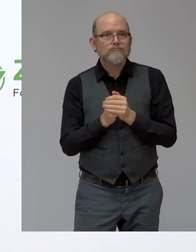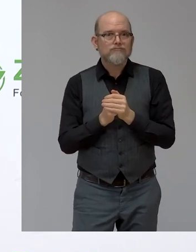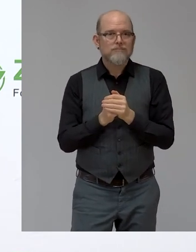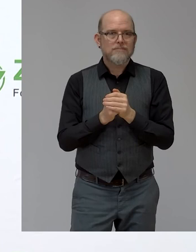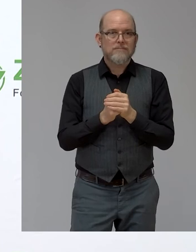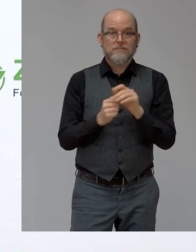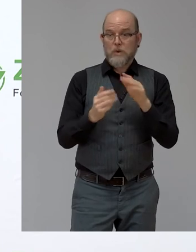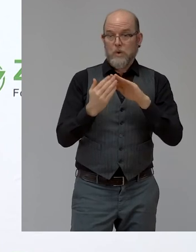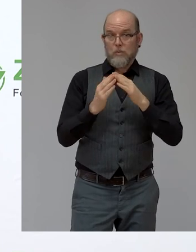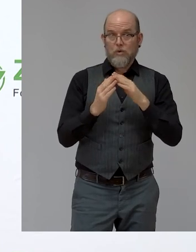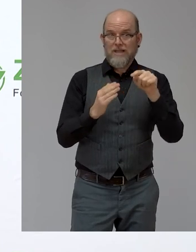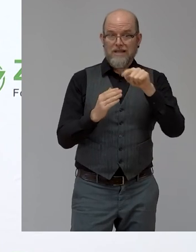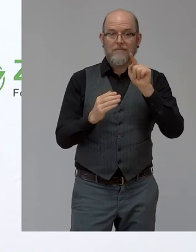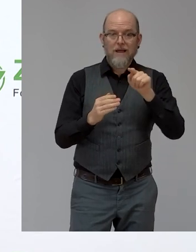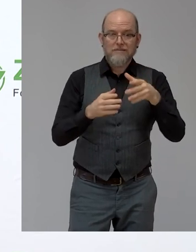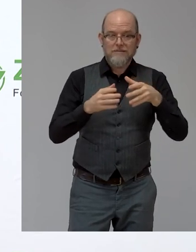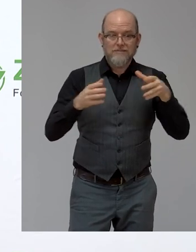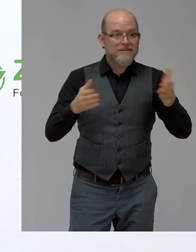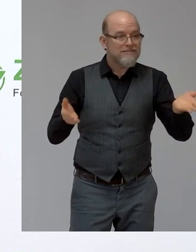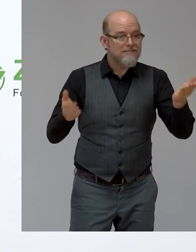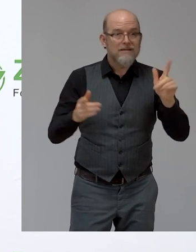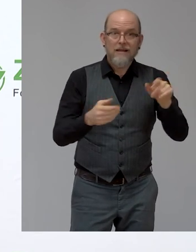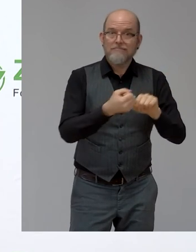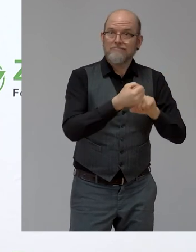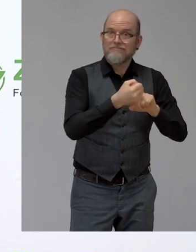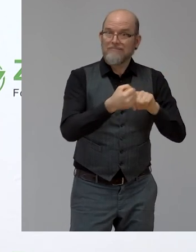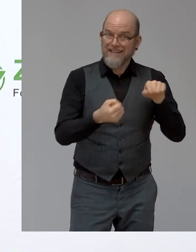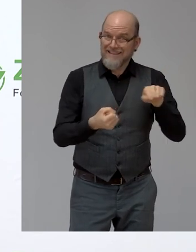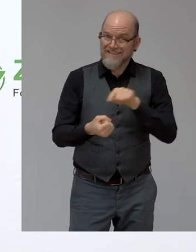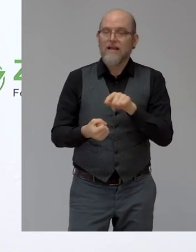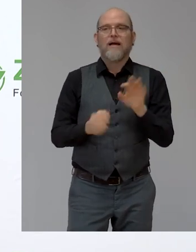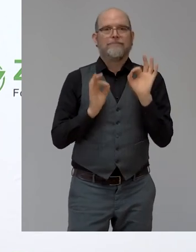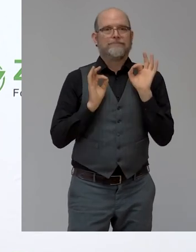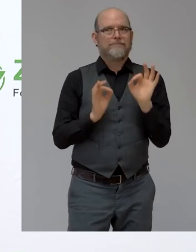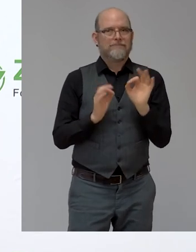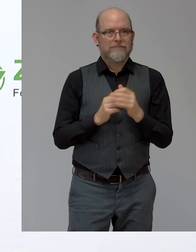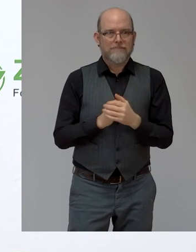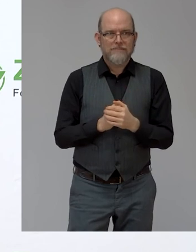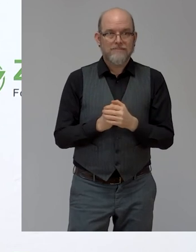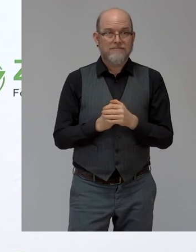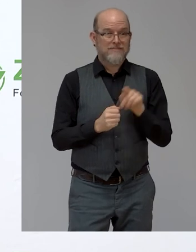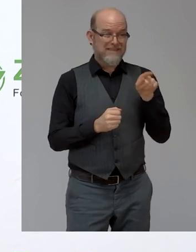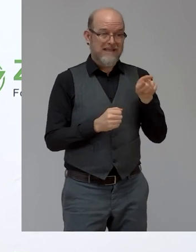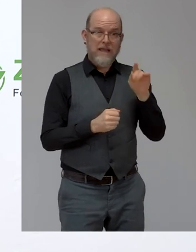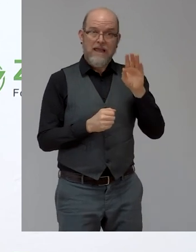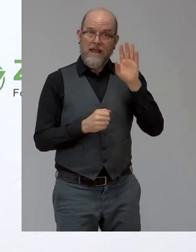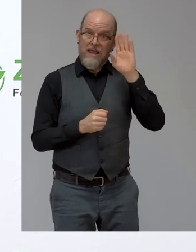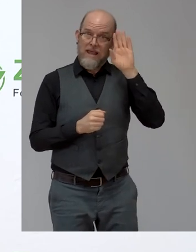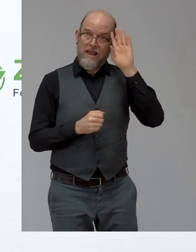people who want to work with innovations and want to work with innovative ideas. Yeah, and by